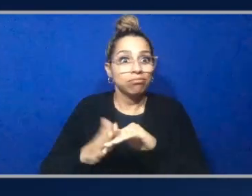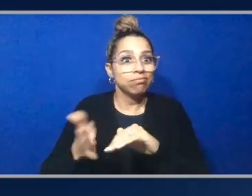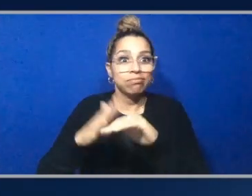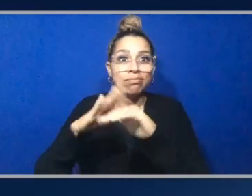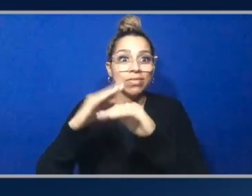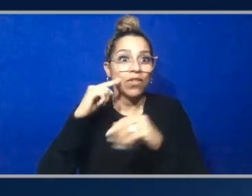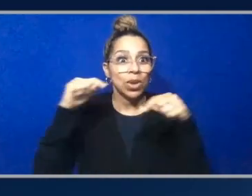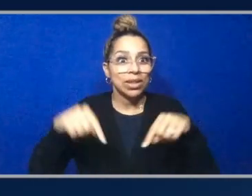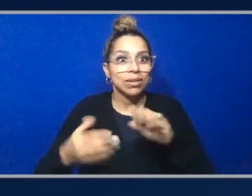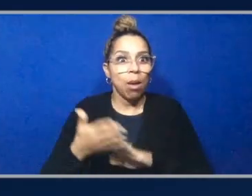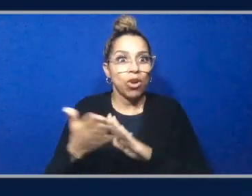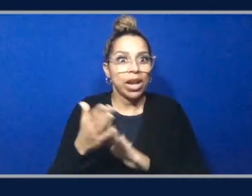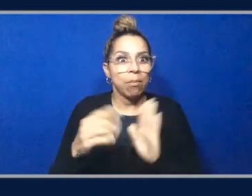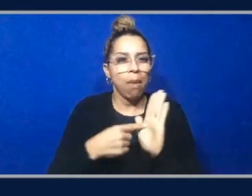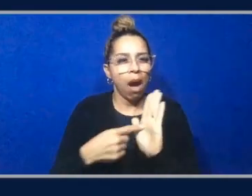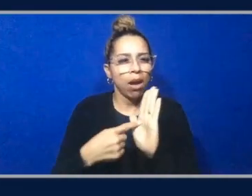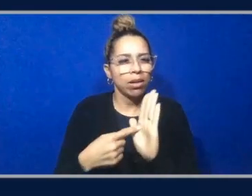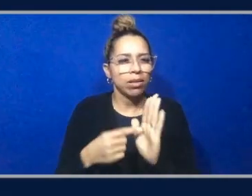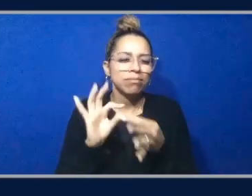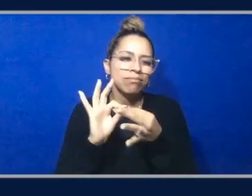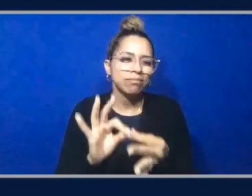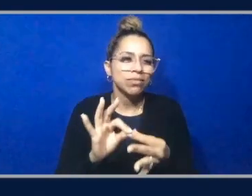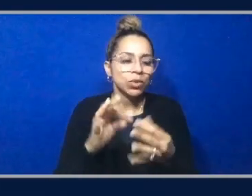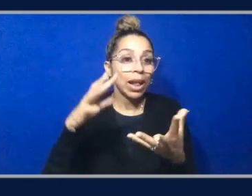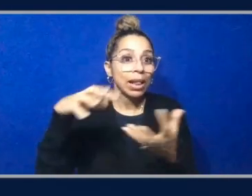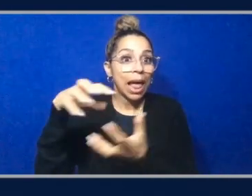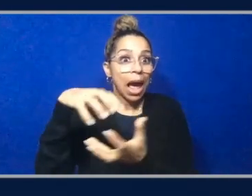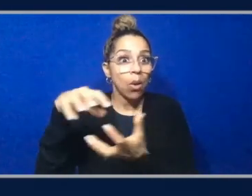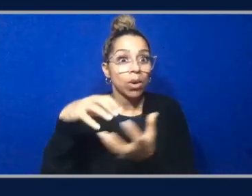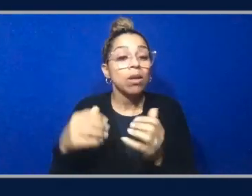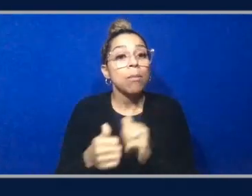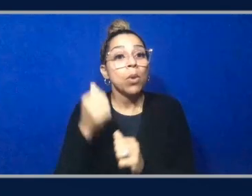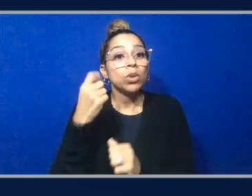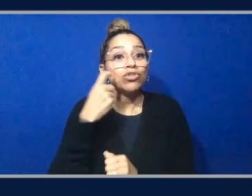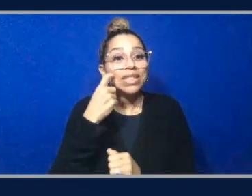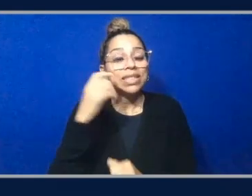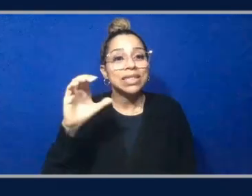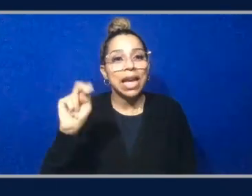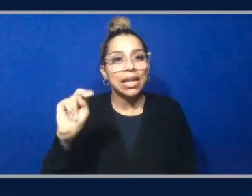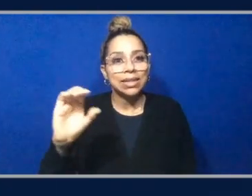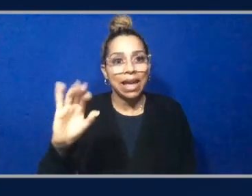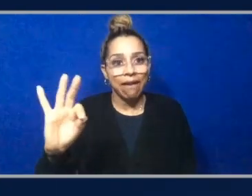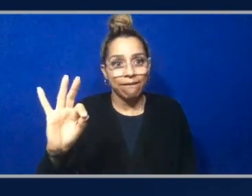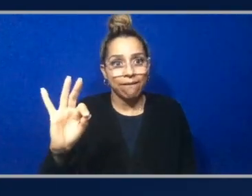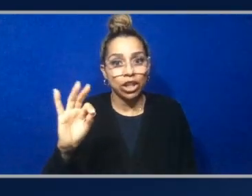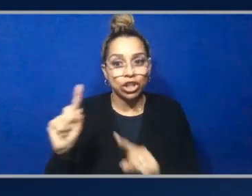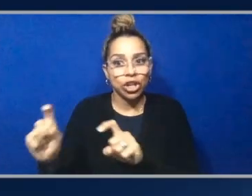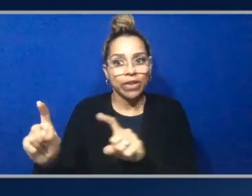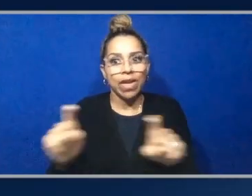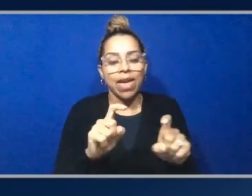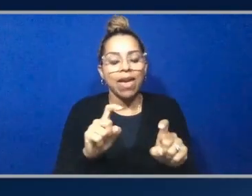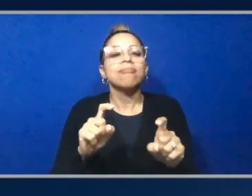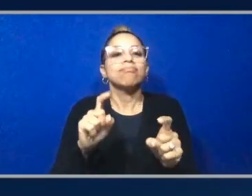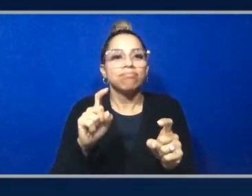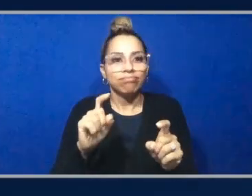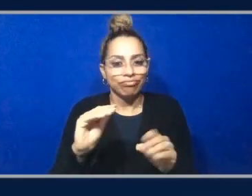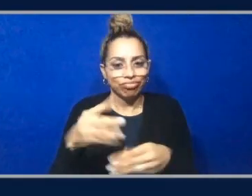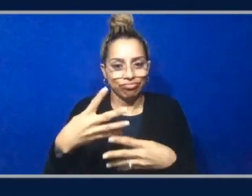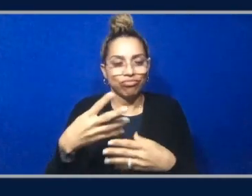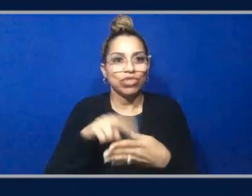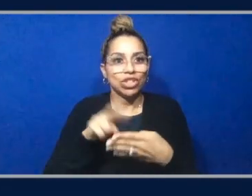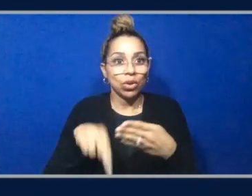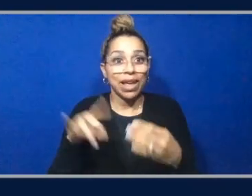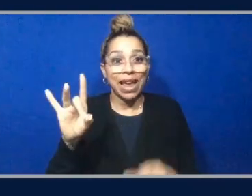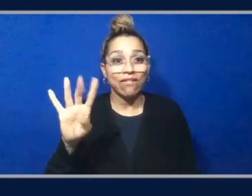for the cloud. I think that the, the most recent cloud native computing foundation survey said that 84% of organizations are